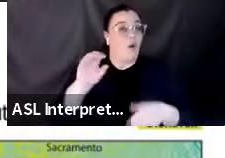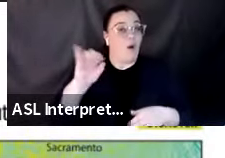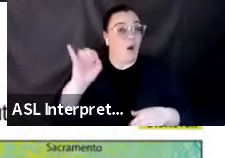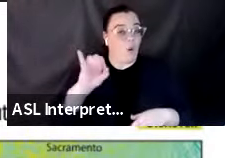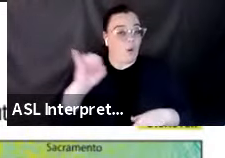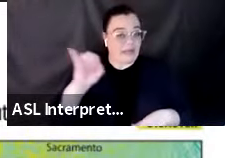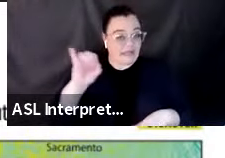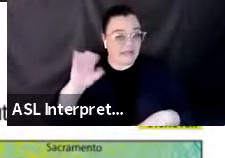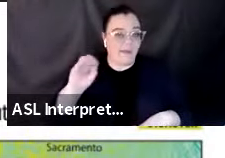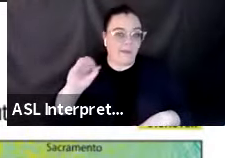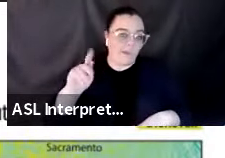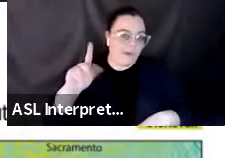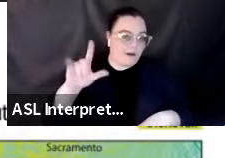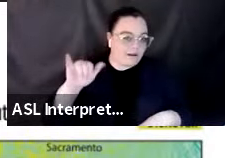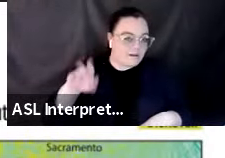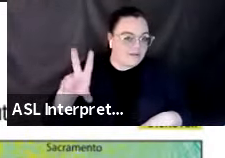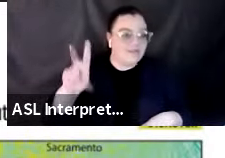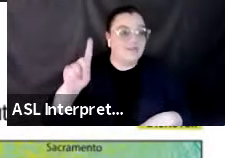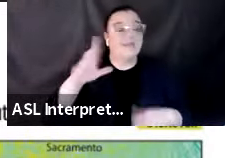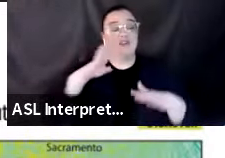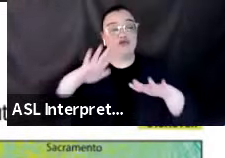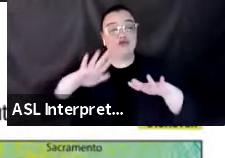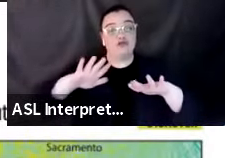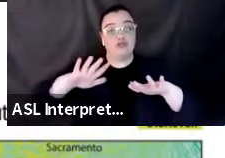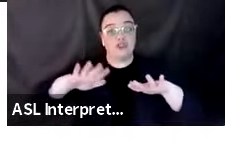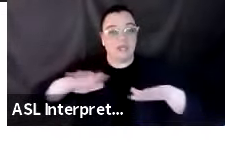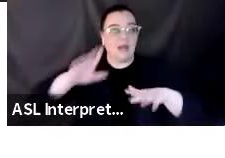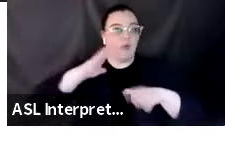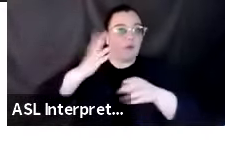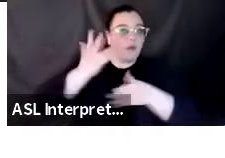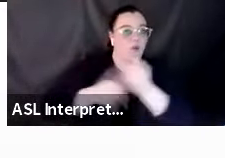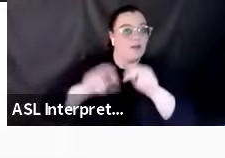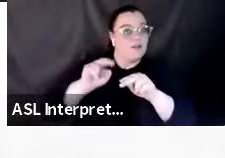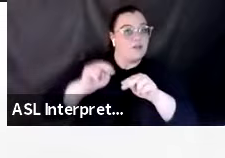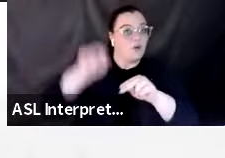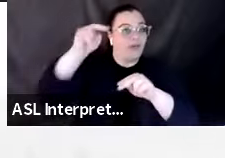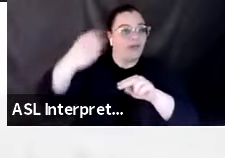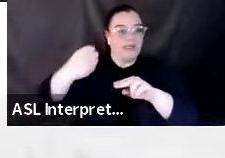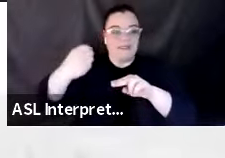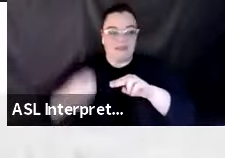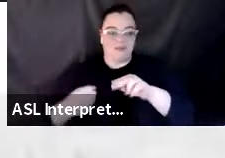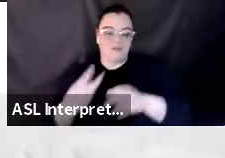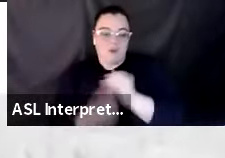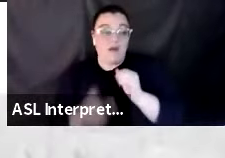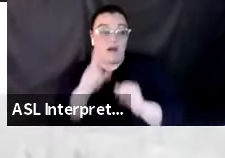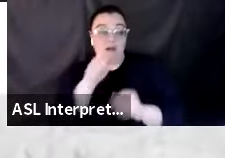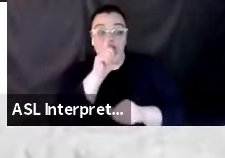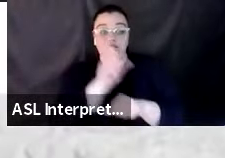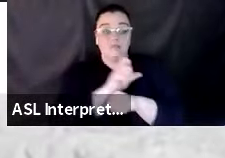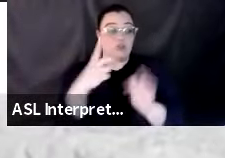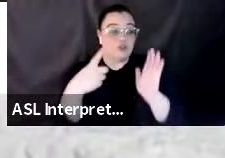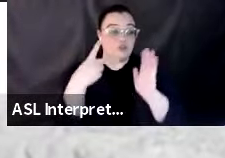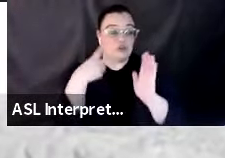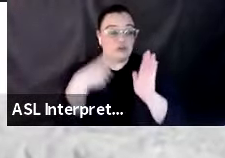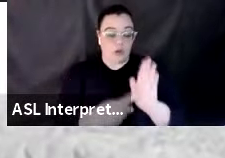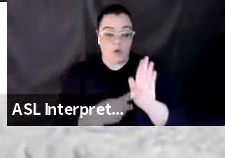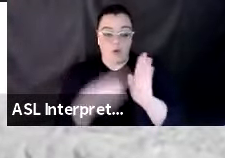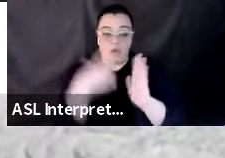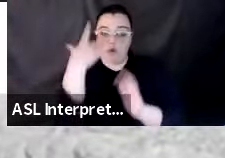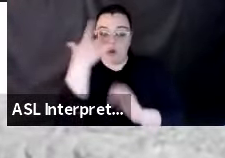in both directions to the north, to the south, and I can even show you what that looks like. So